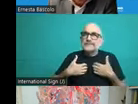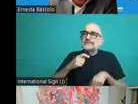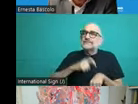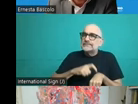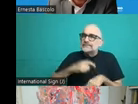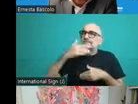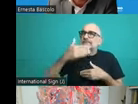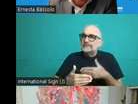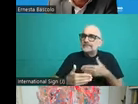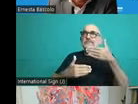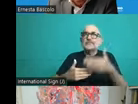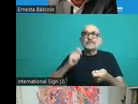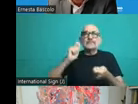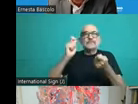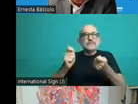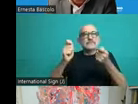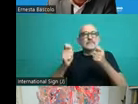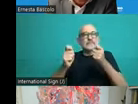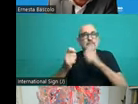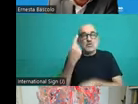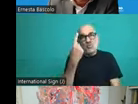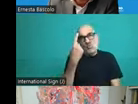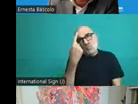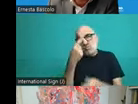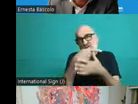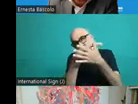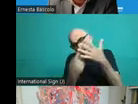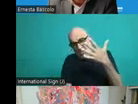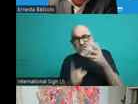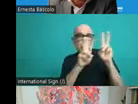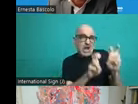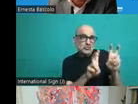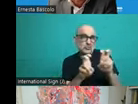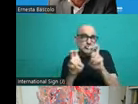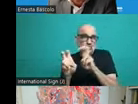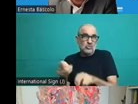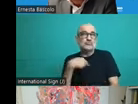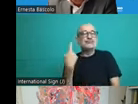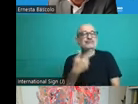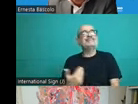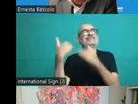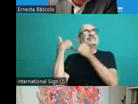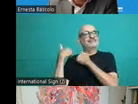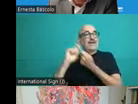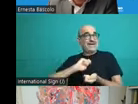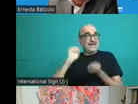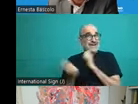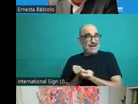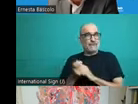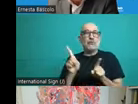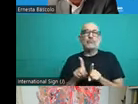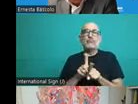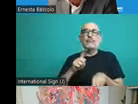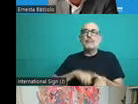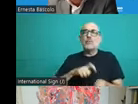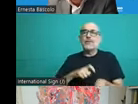as the reforms evolve and we do not think of these reforms as snapshots, but